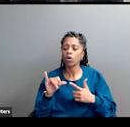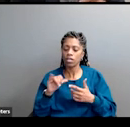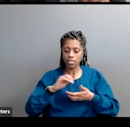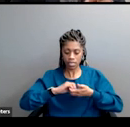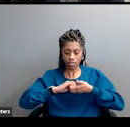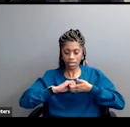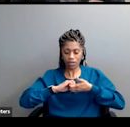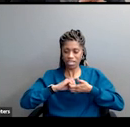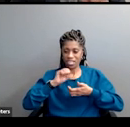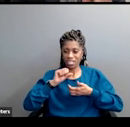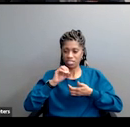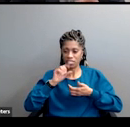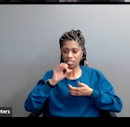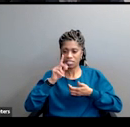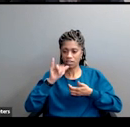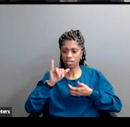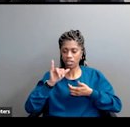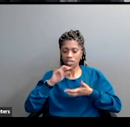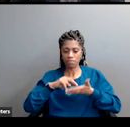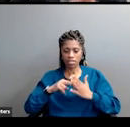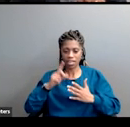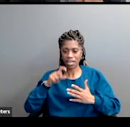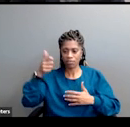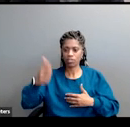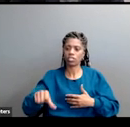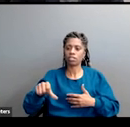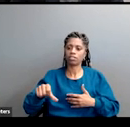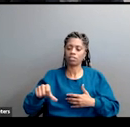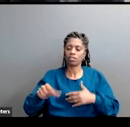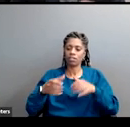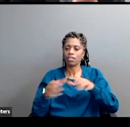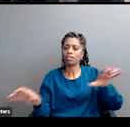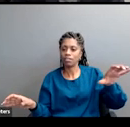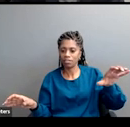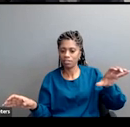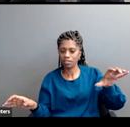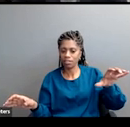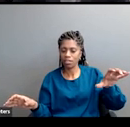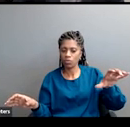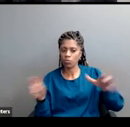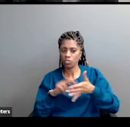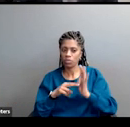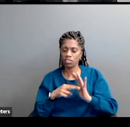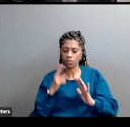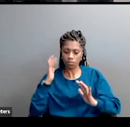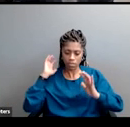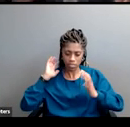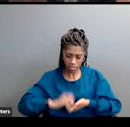and actually remedying ongoing harms and building an integrated society.